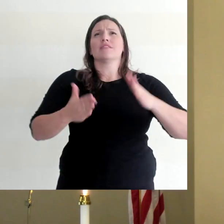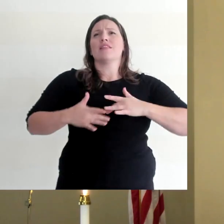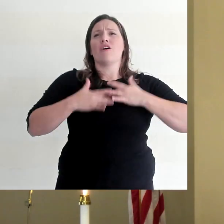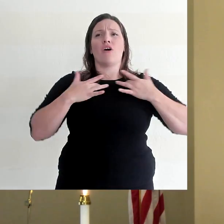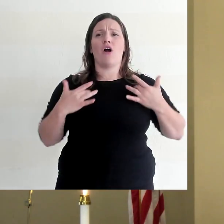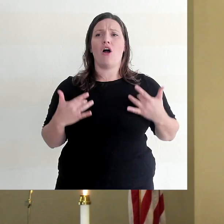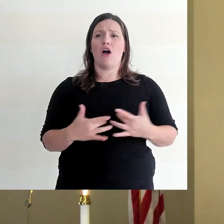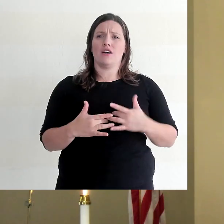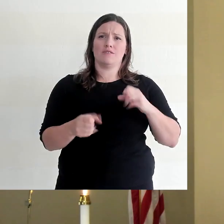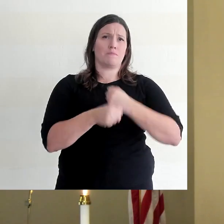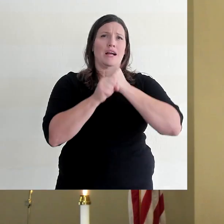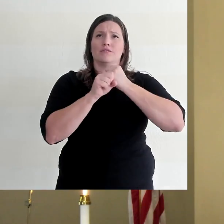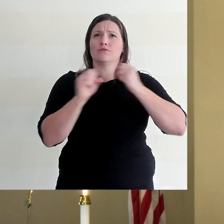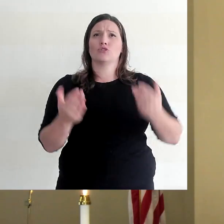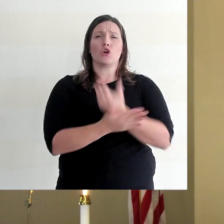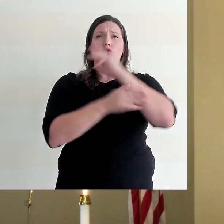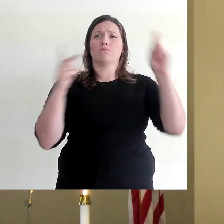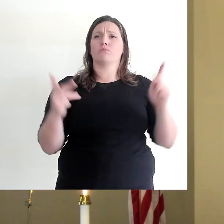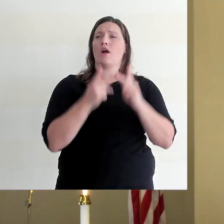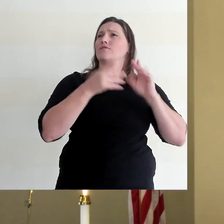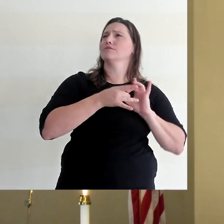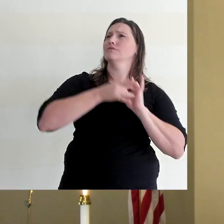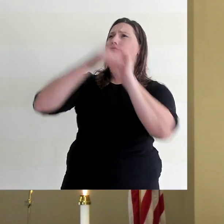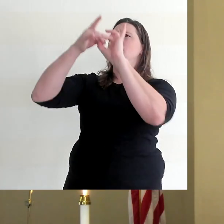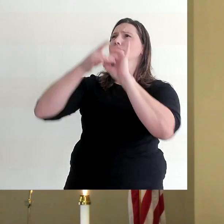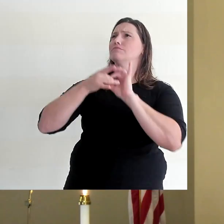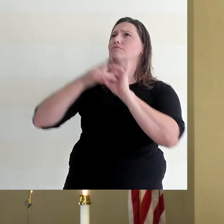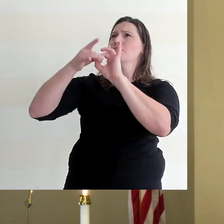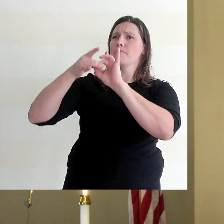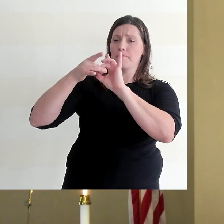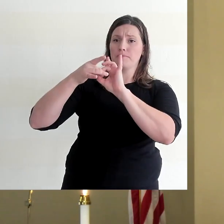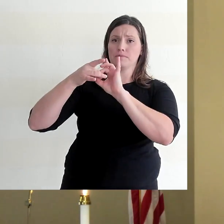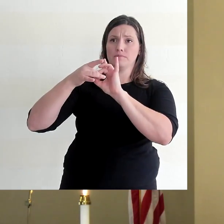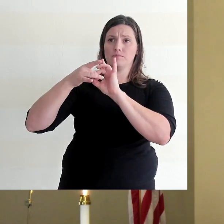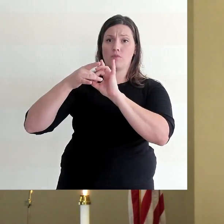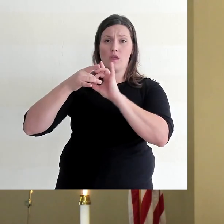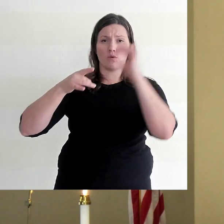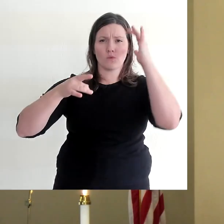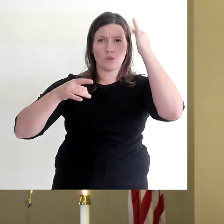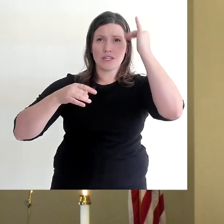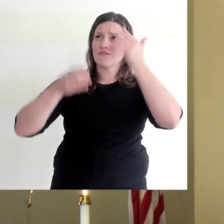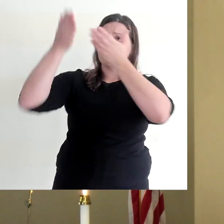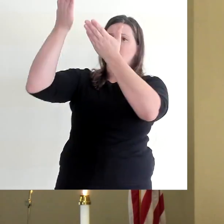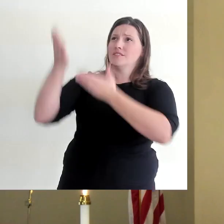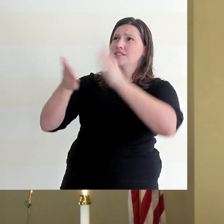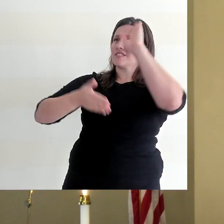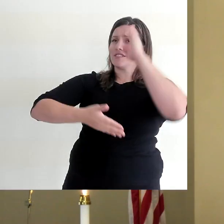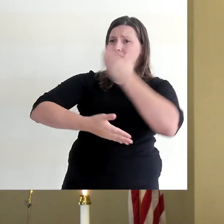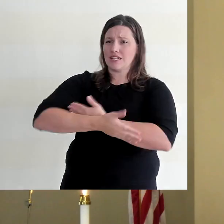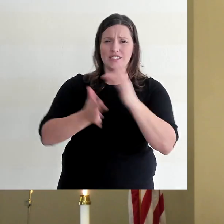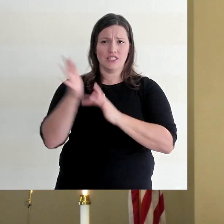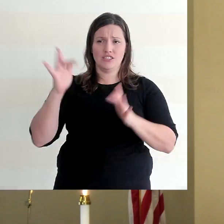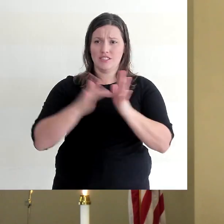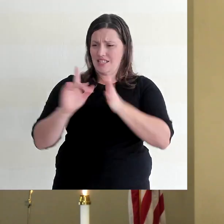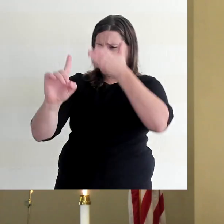perfectly restored relationship with the father in heaven because of his son, Jesus the